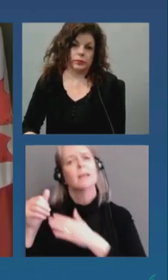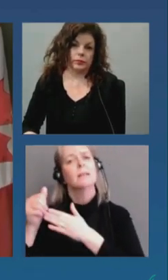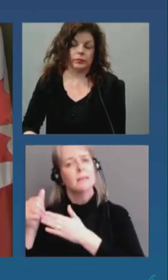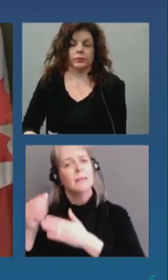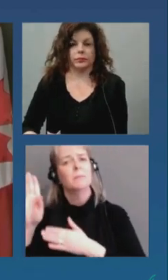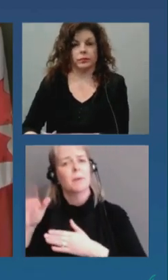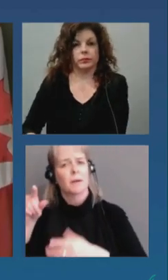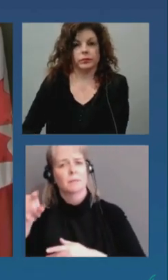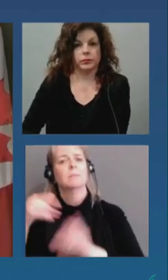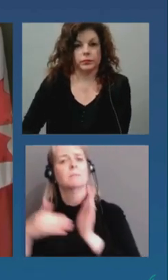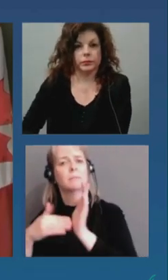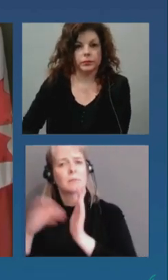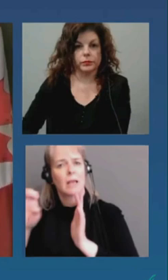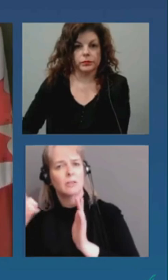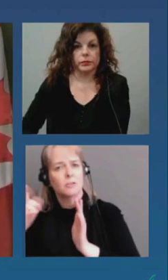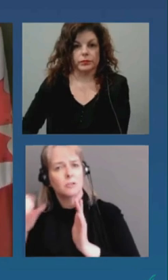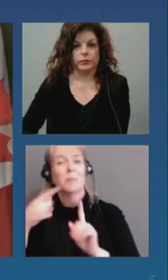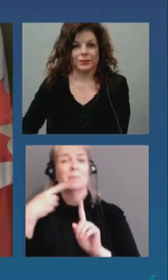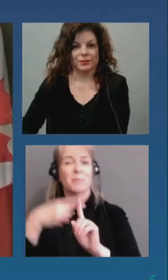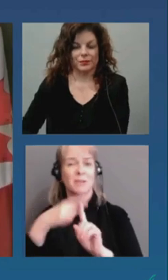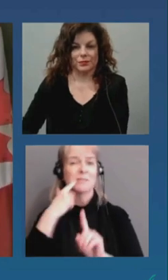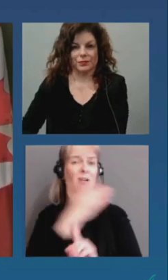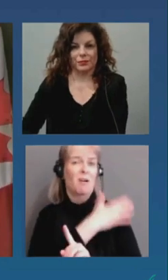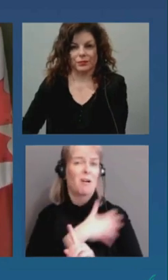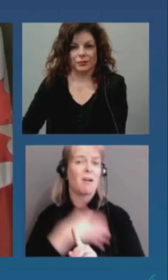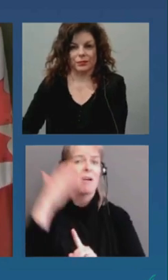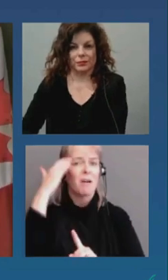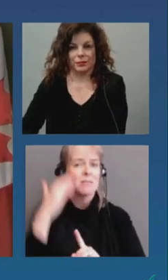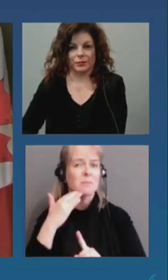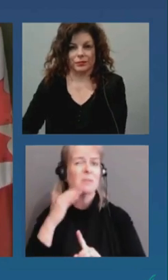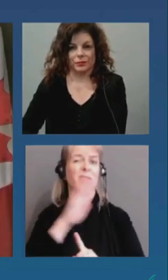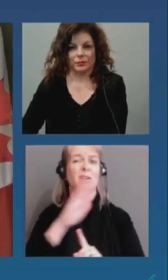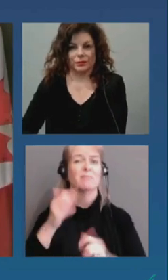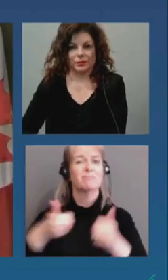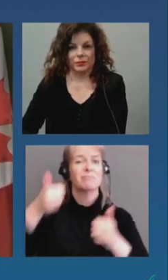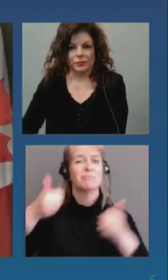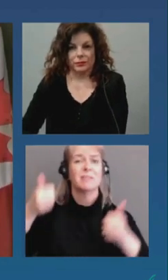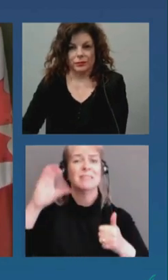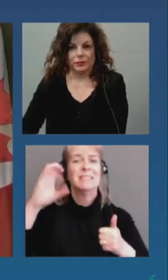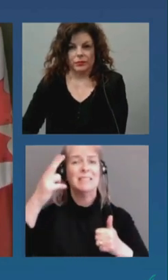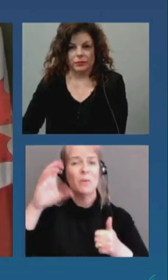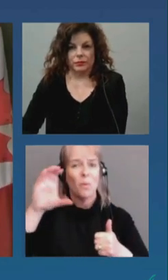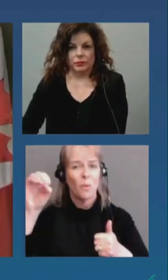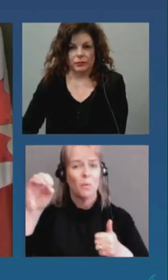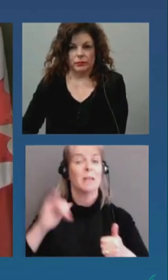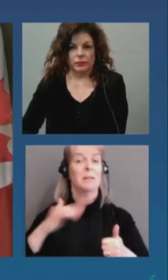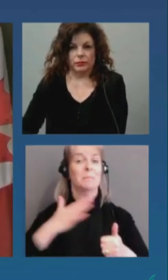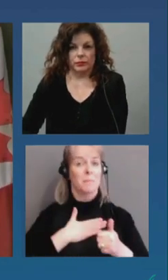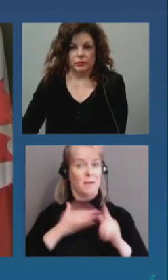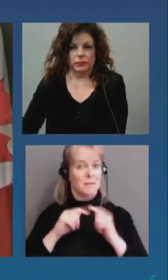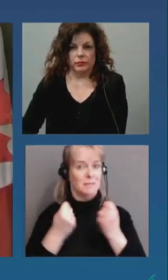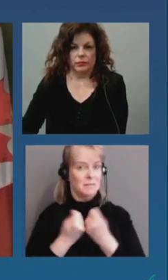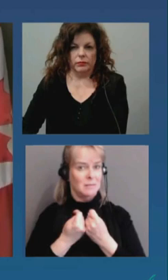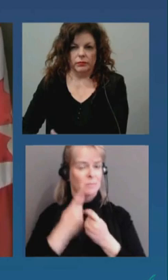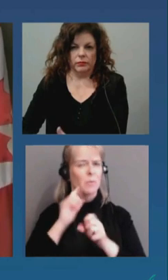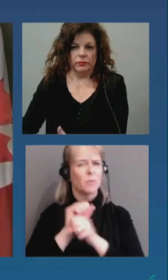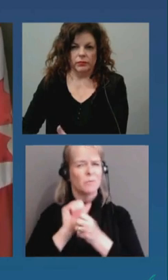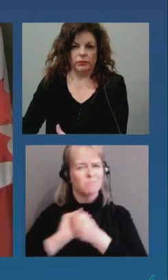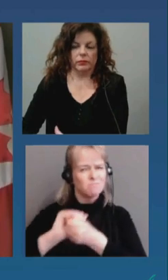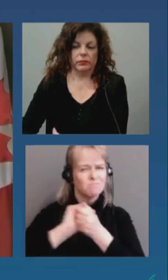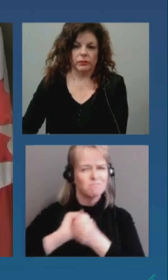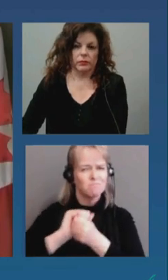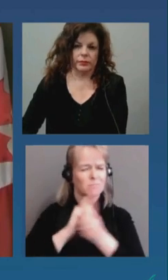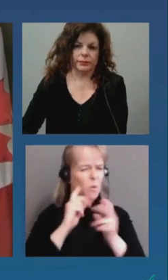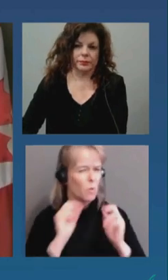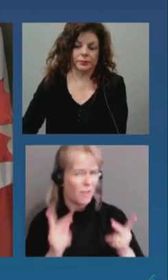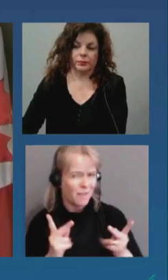ceos and the entire team that i i lead again the same objective is there with the vaccine that we have what are the